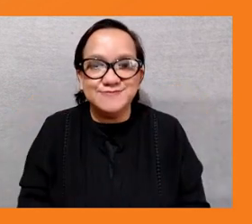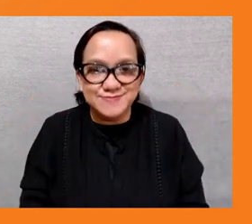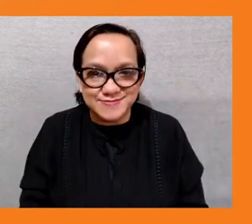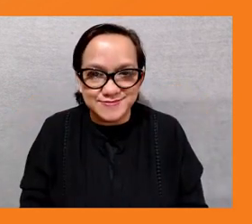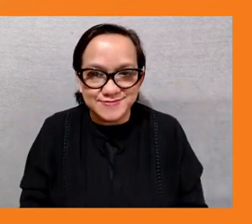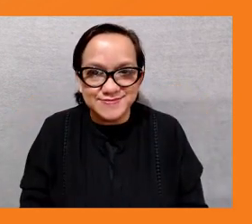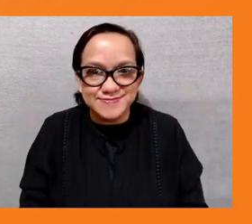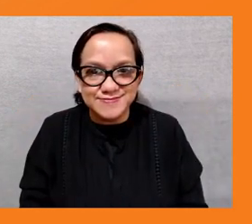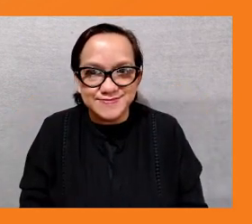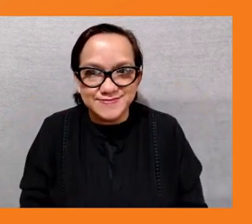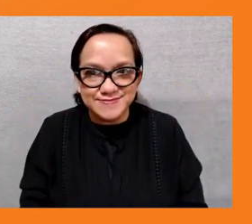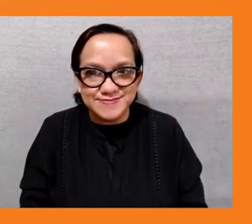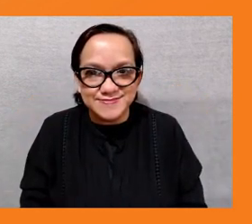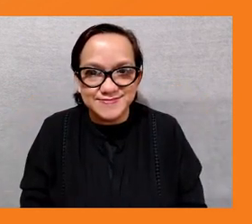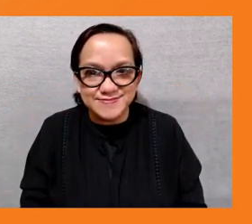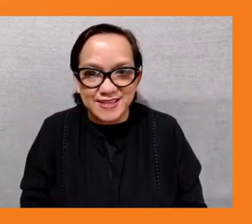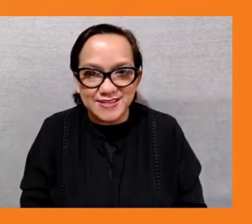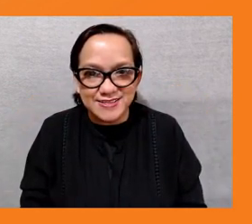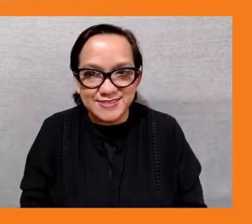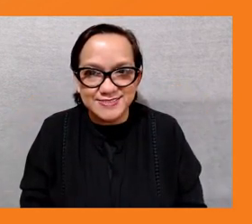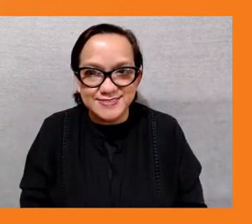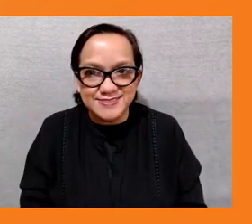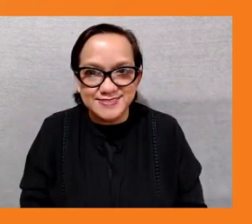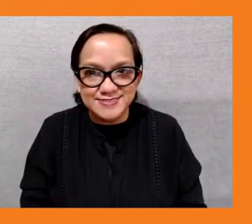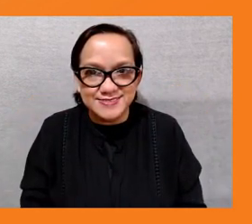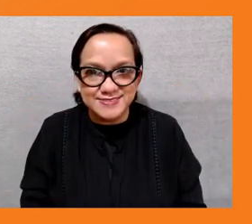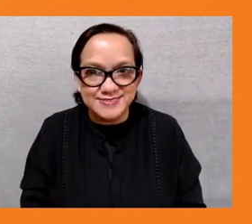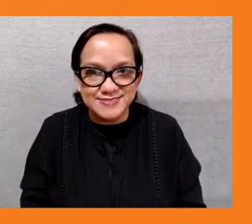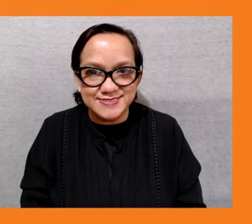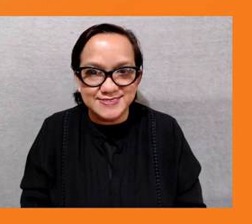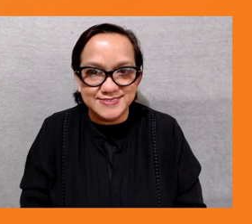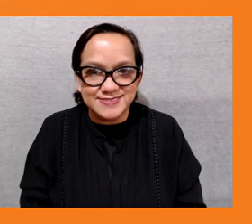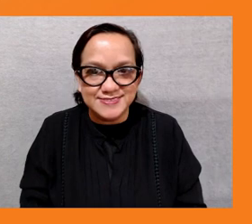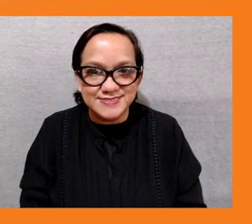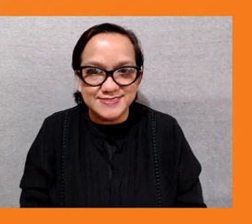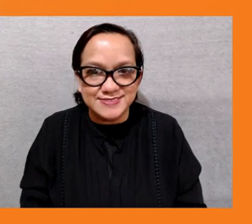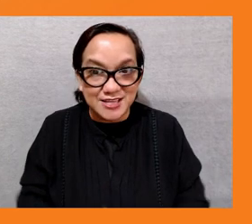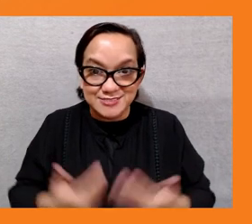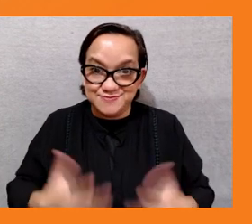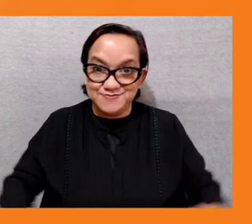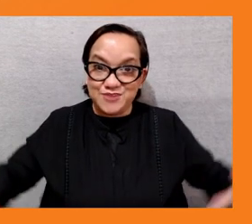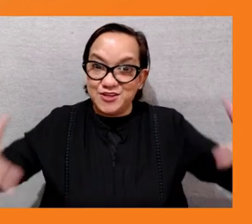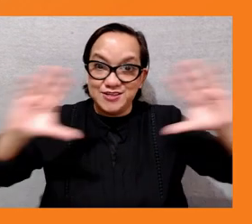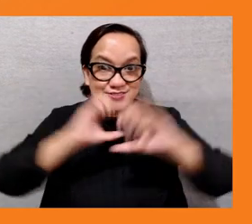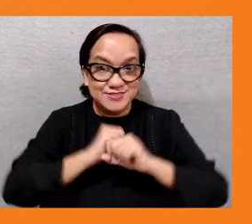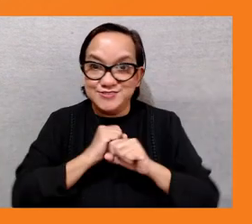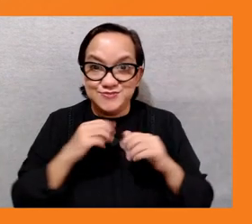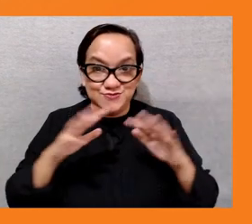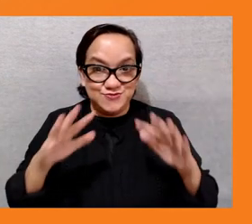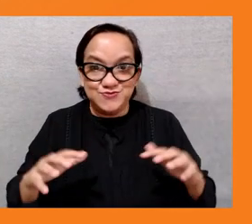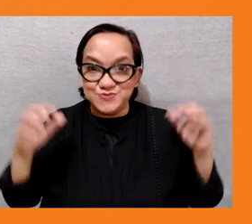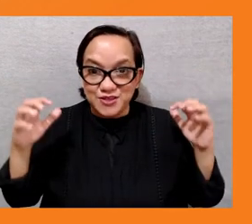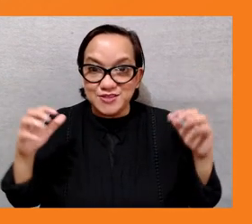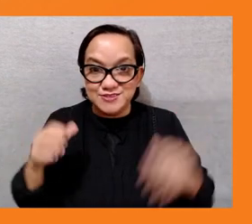yes so now to close our session may i now invite the head of adb's ngo